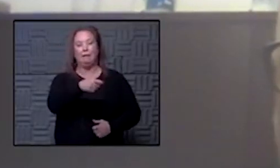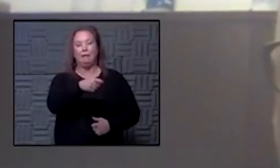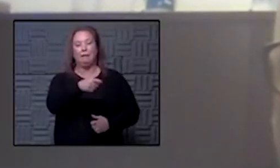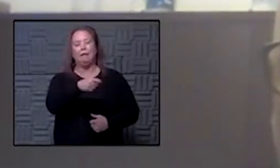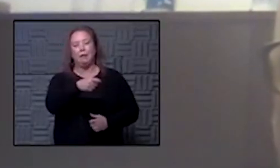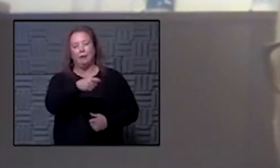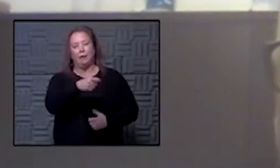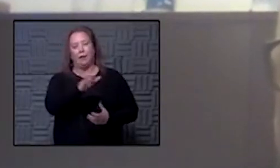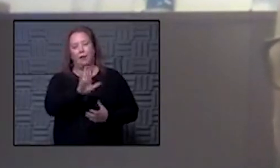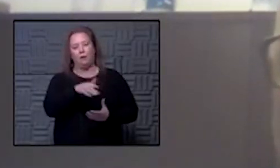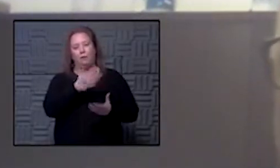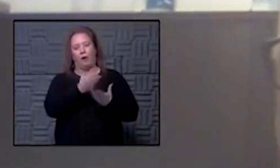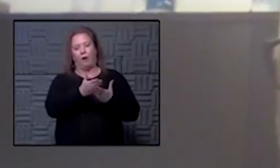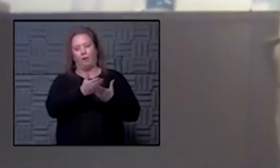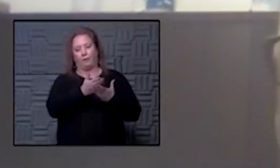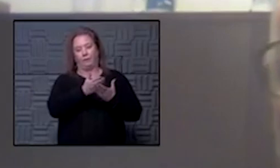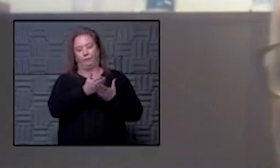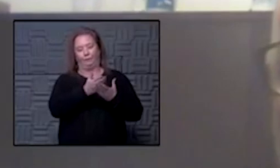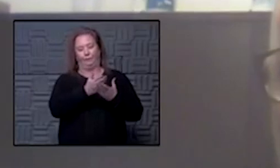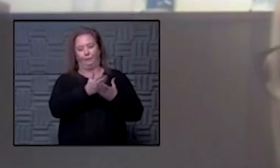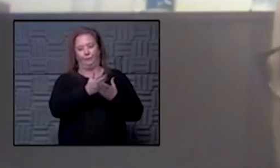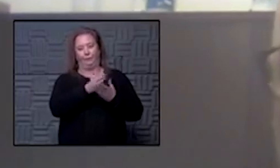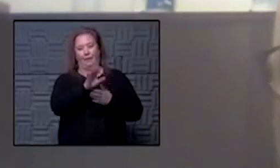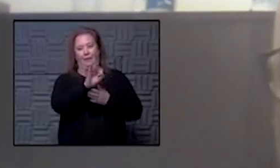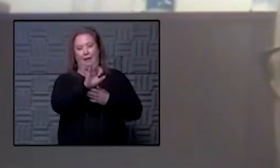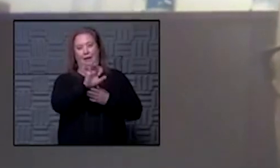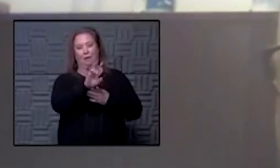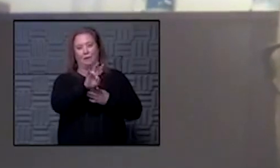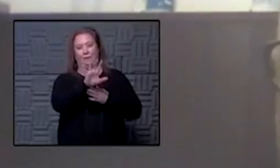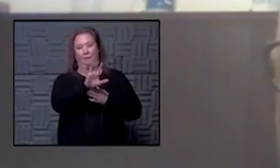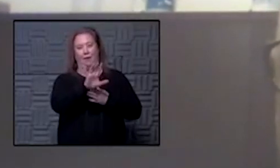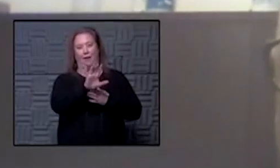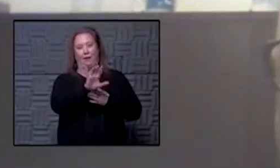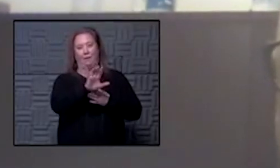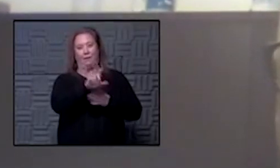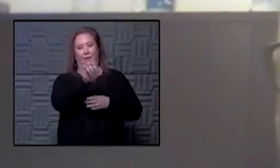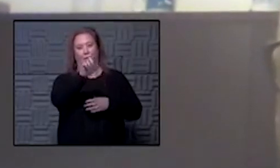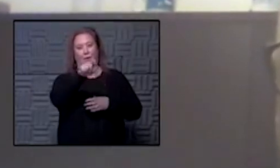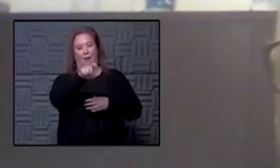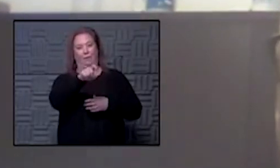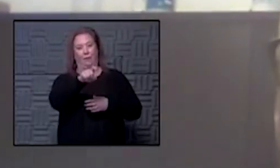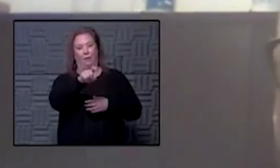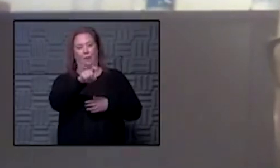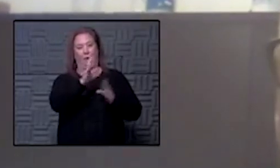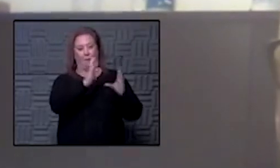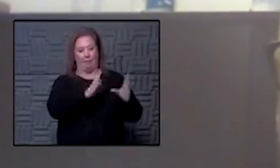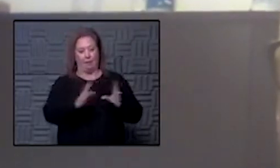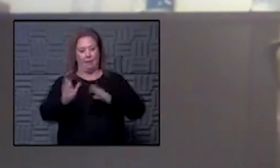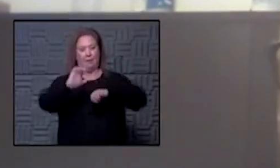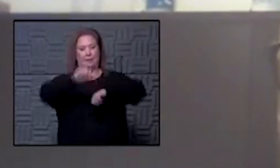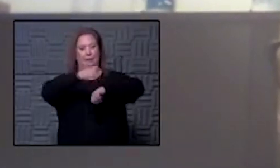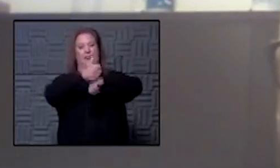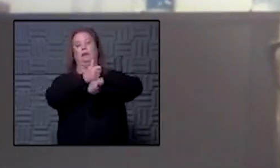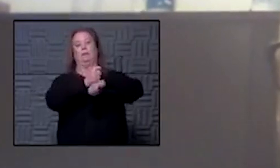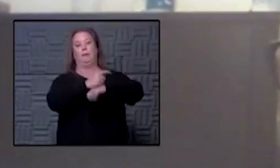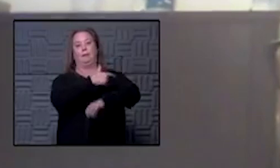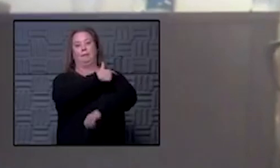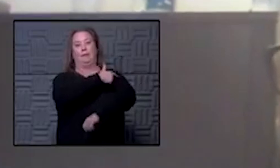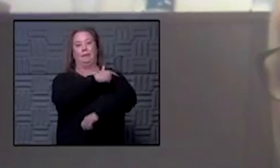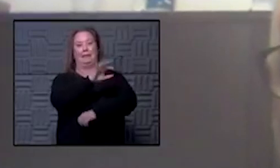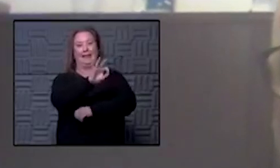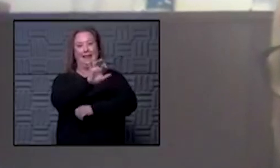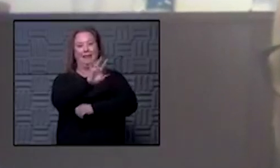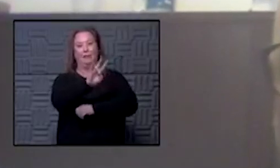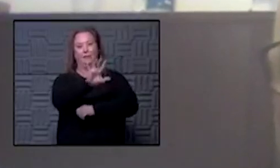comes in orders of 975 doses so you have to be able to have a plan in place to be able to vaccinate